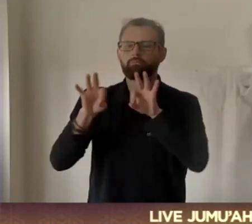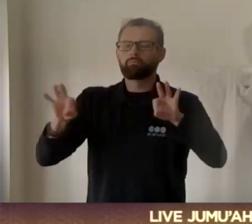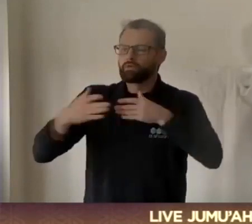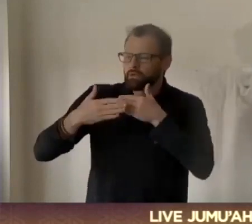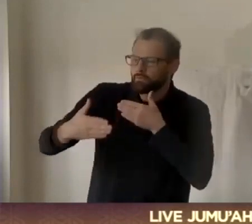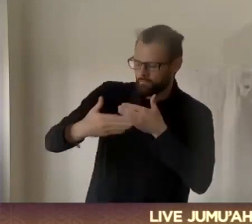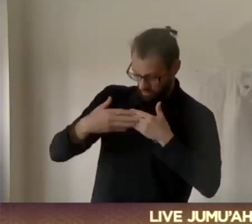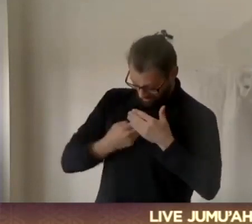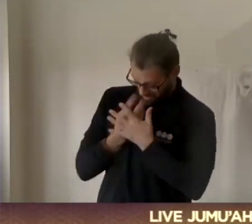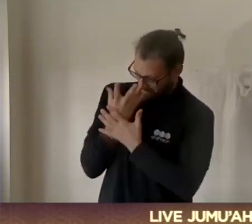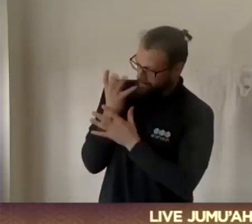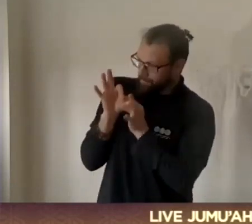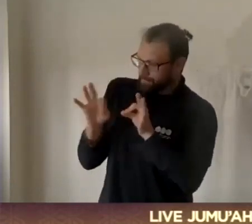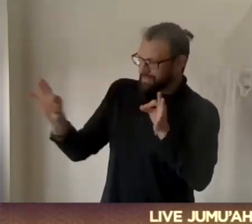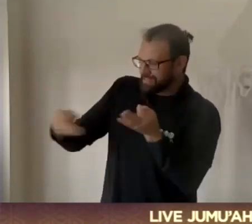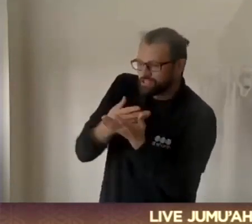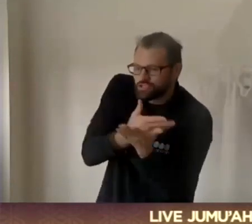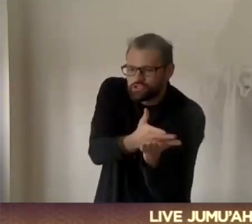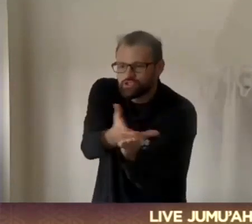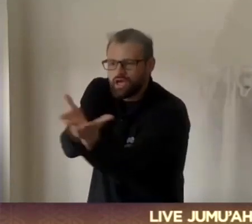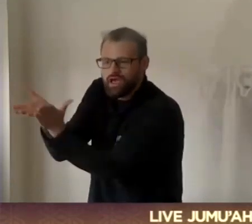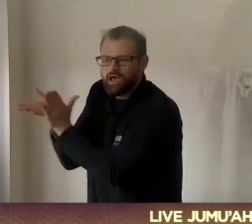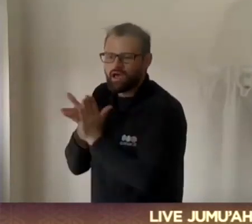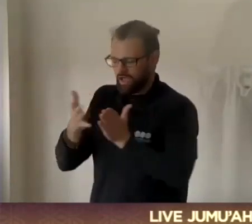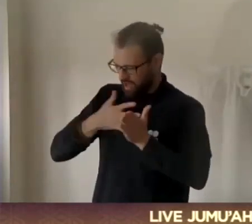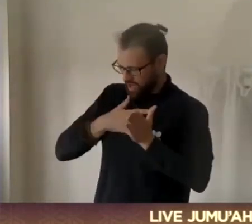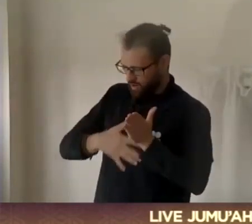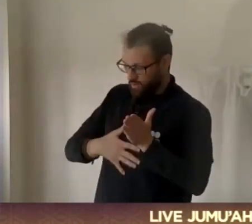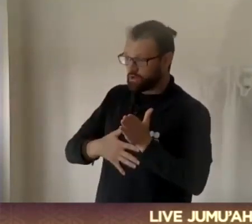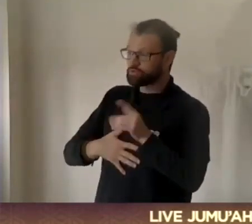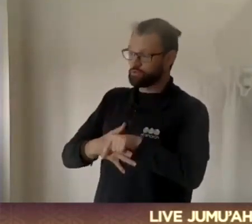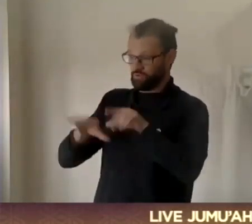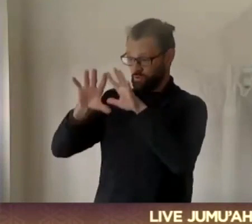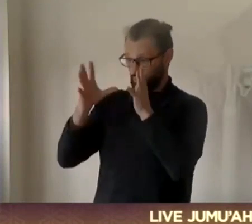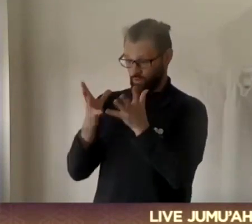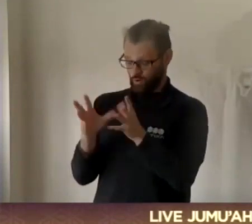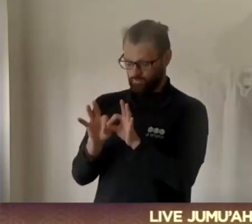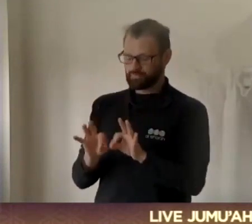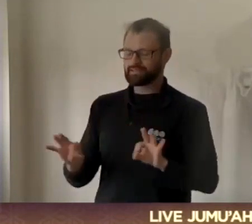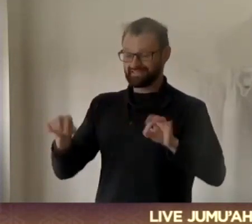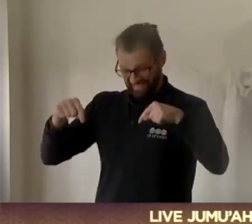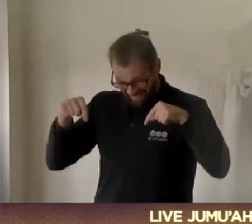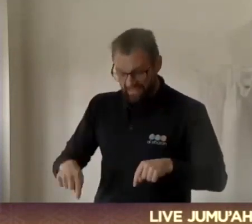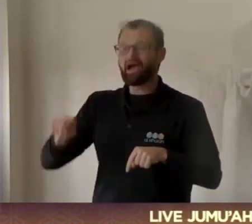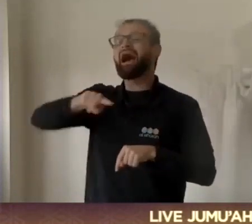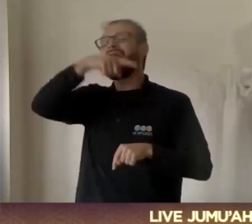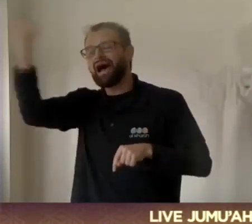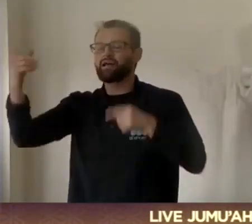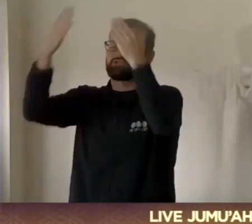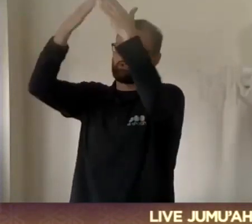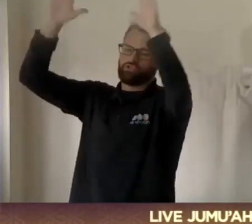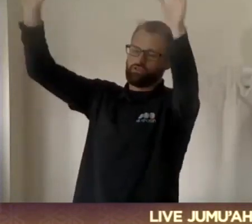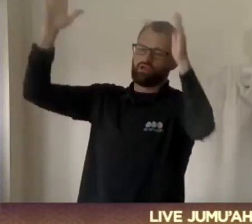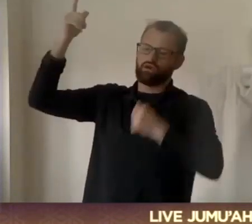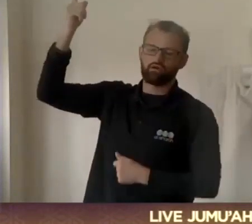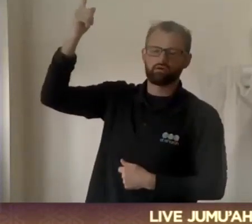that peace with others. I would like to see peace not only in this world but in the next as well. If you are